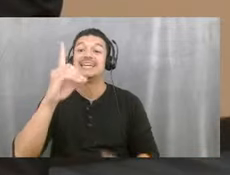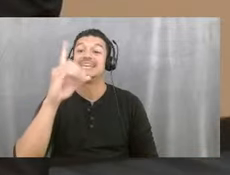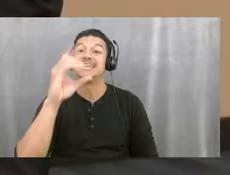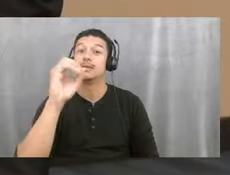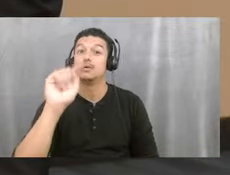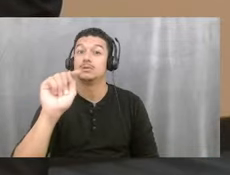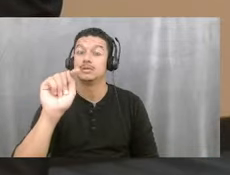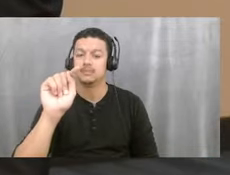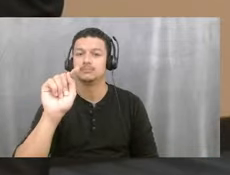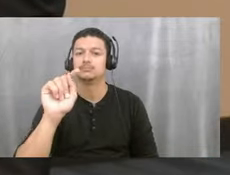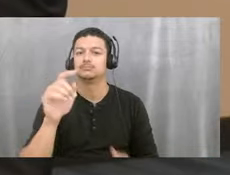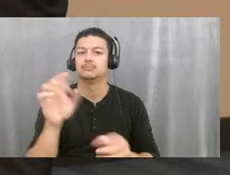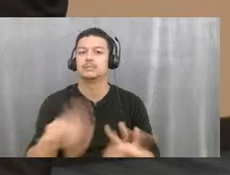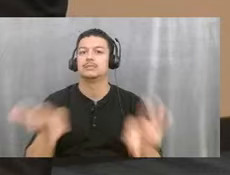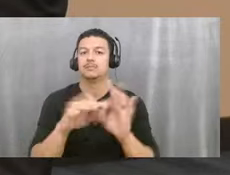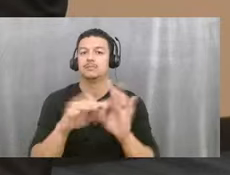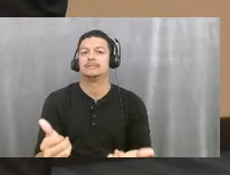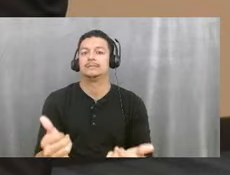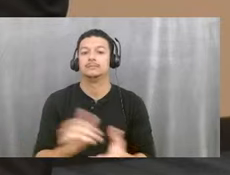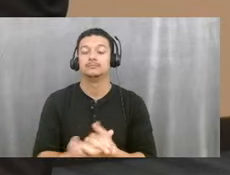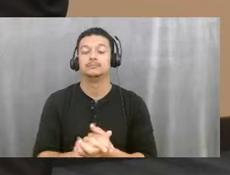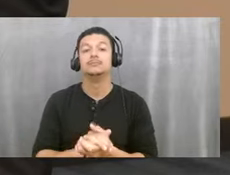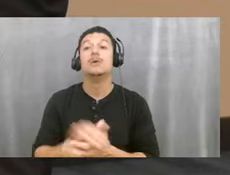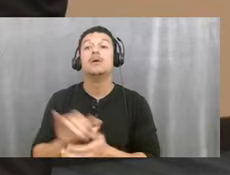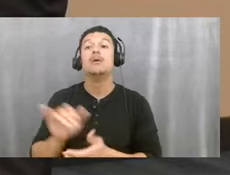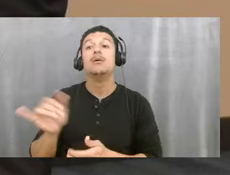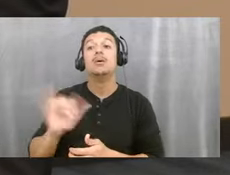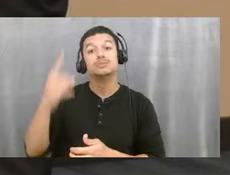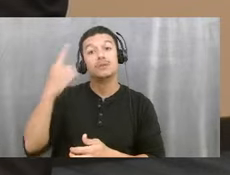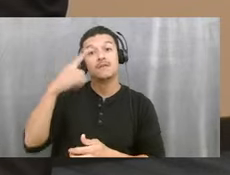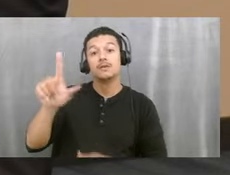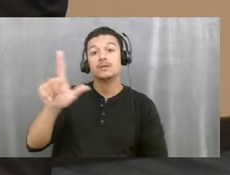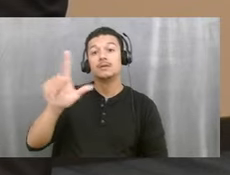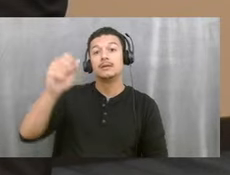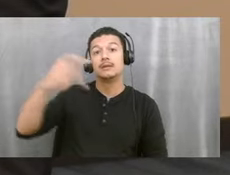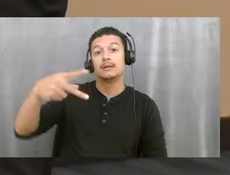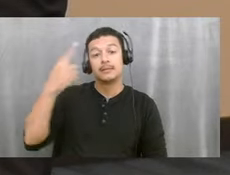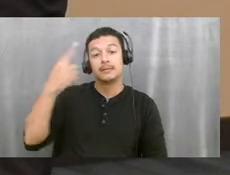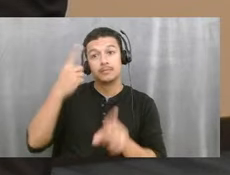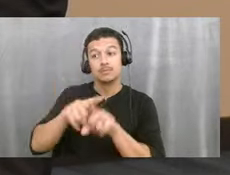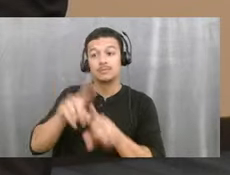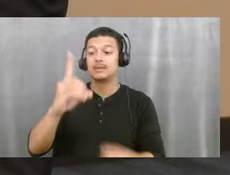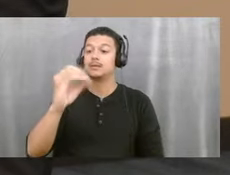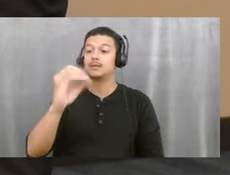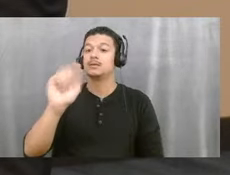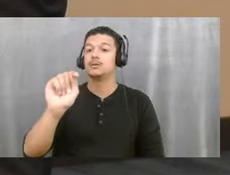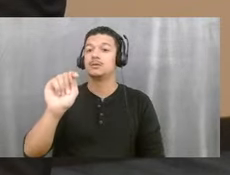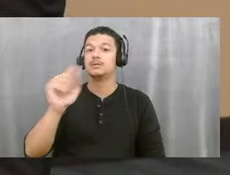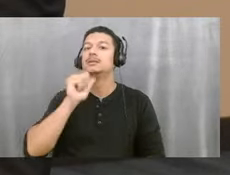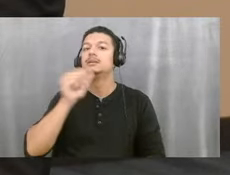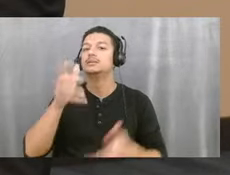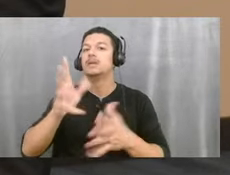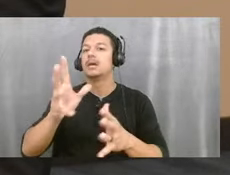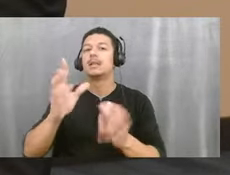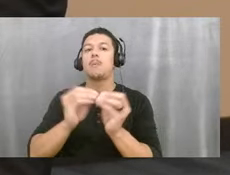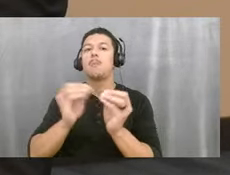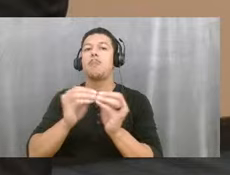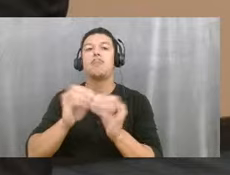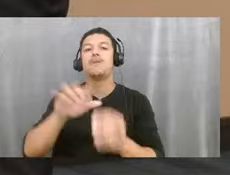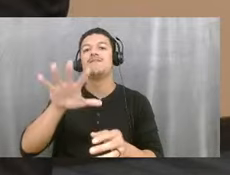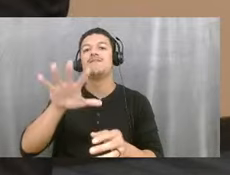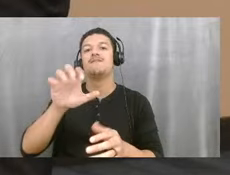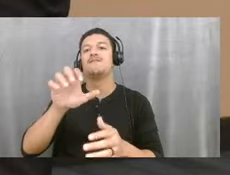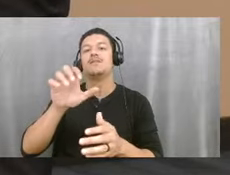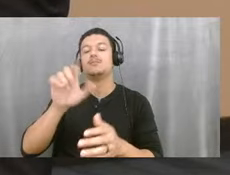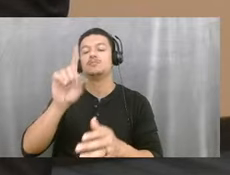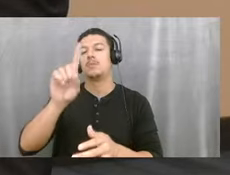And above that as well, per the lab agreement, the DOT is not allowed to give more than one and a half million dollars per grant, per project.